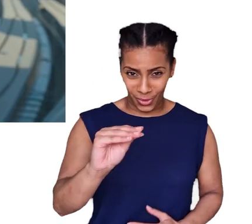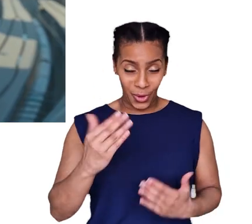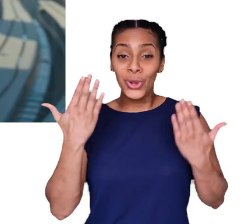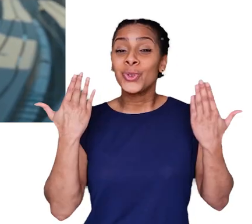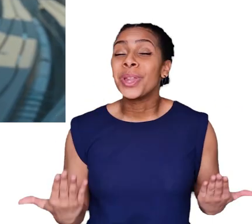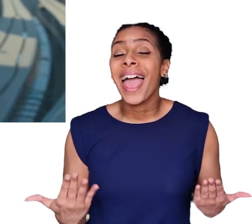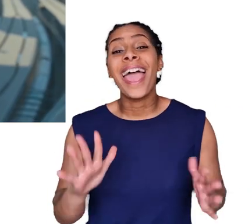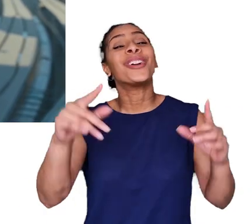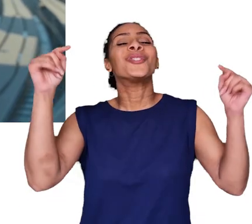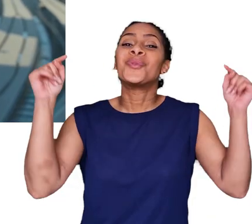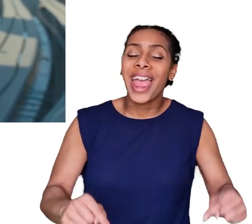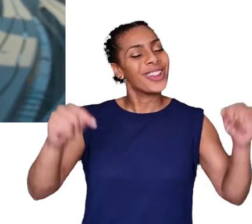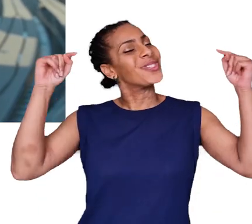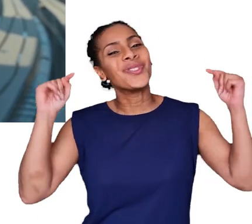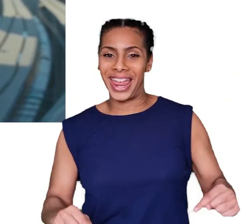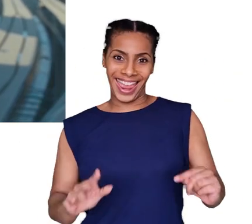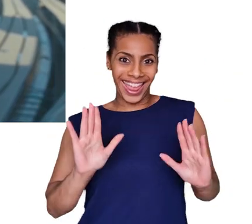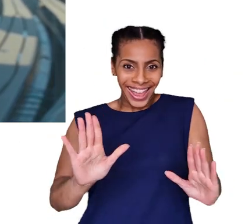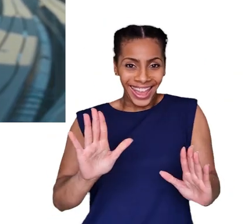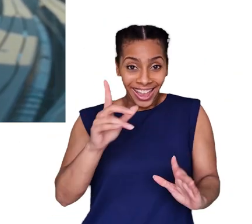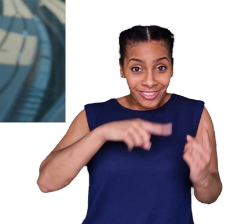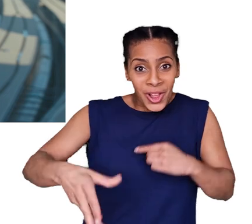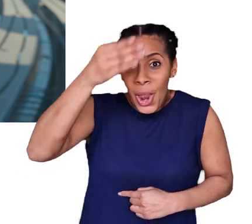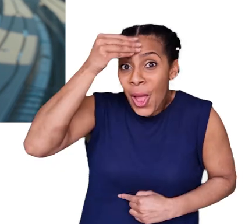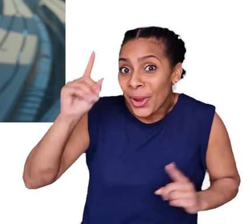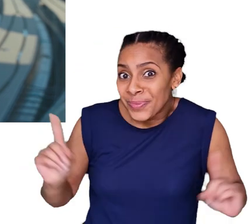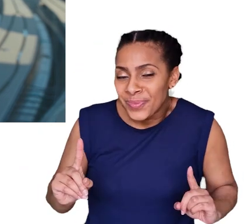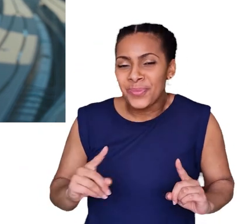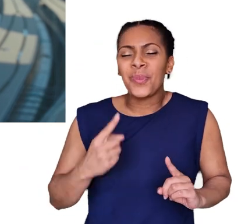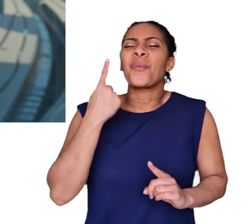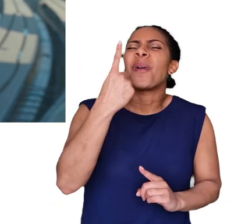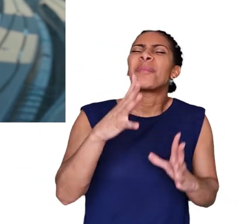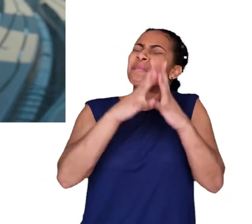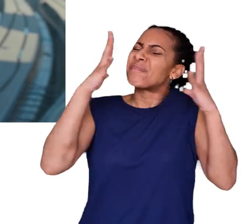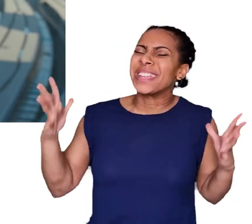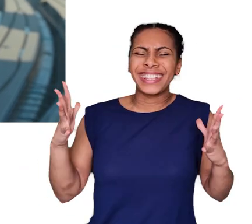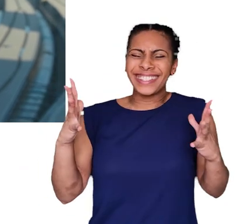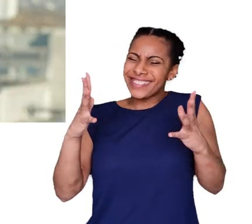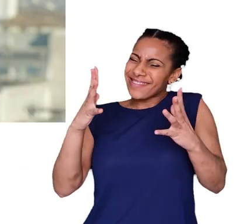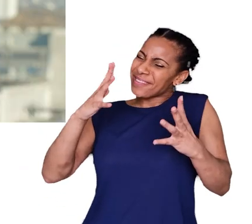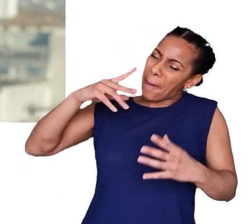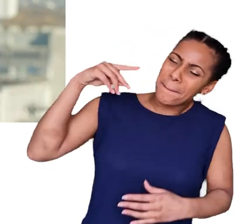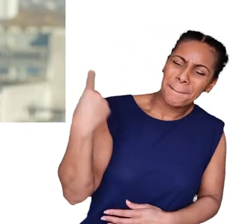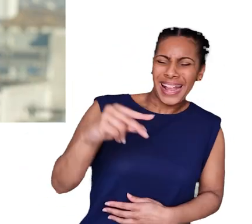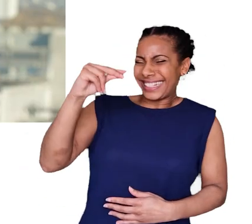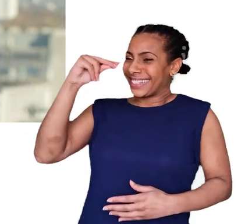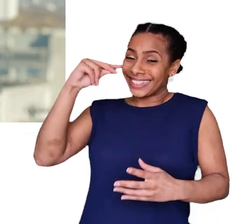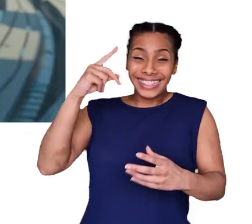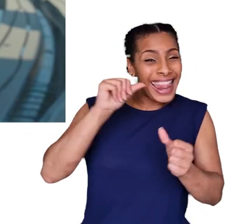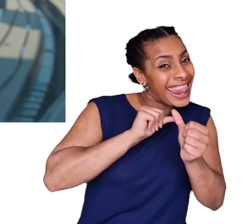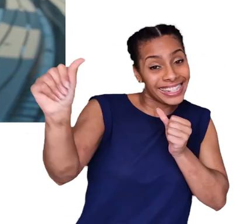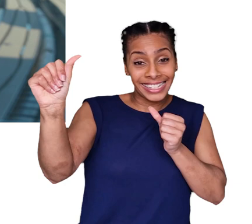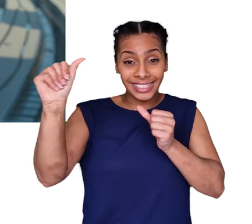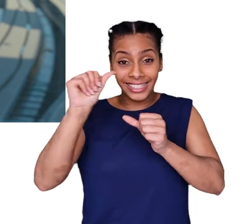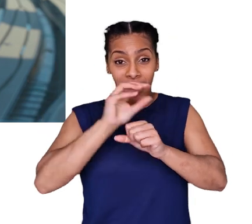So today, today, today, we're going to learn about one of the biggest, one of the baddest,